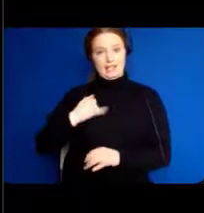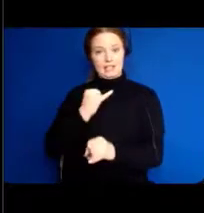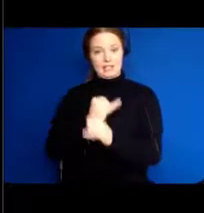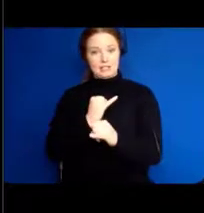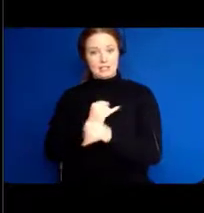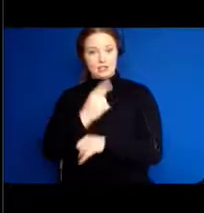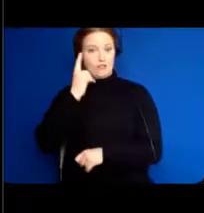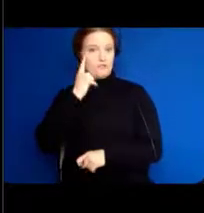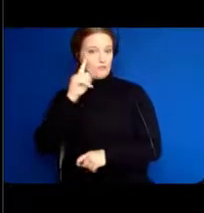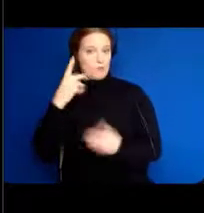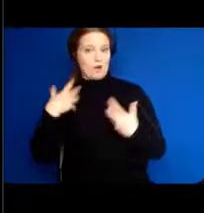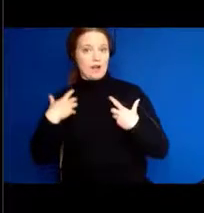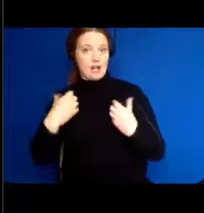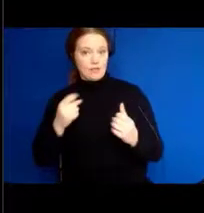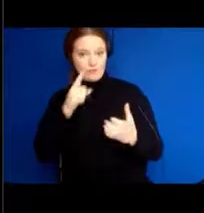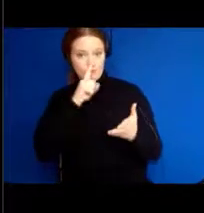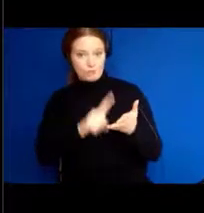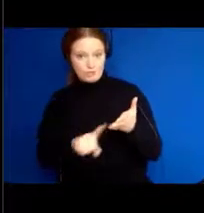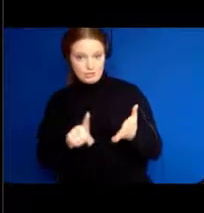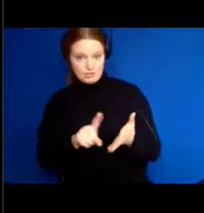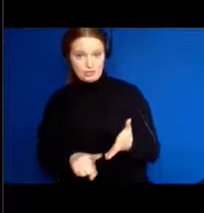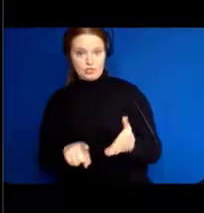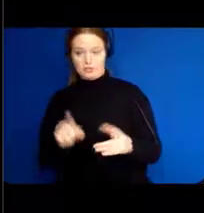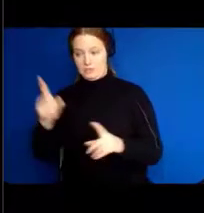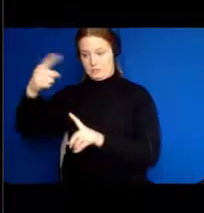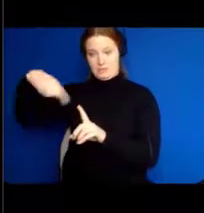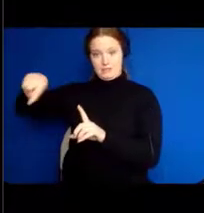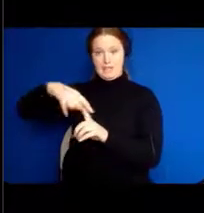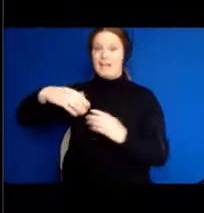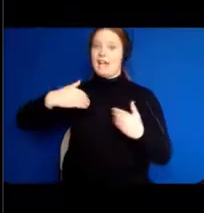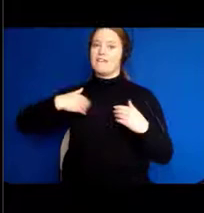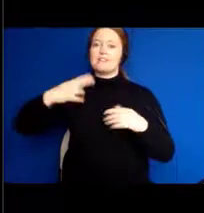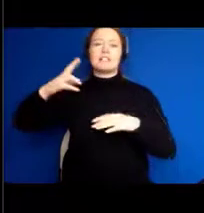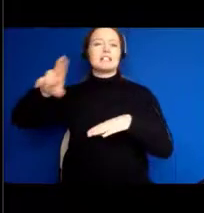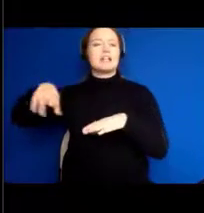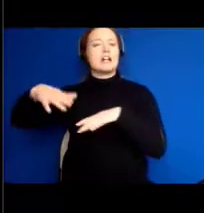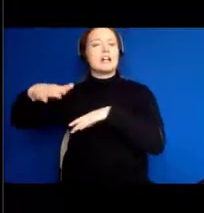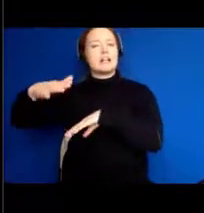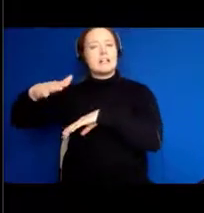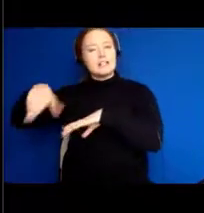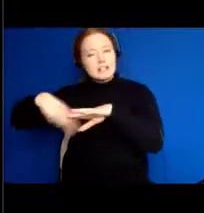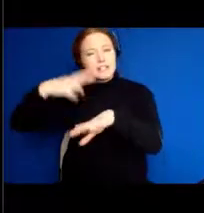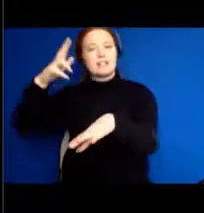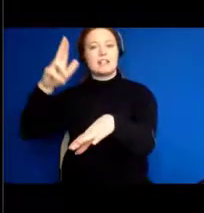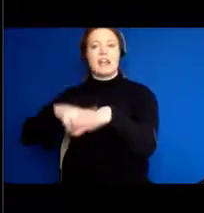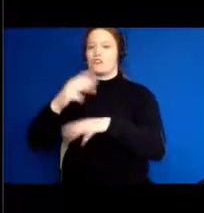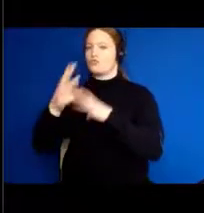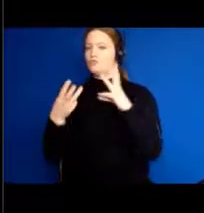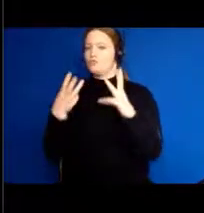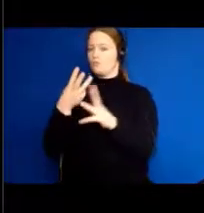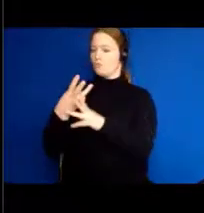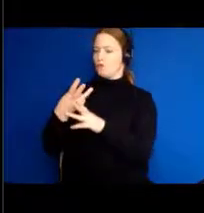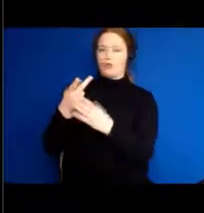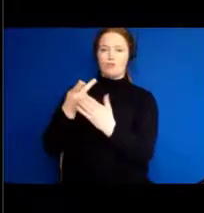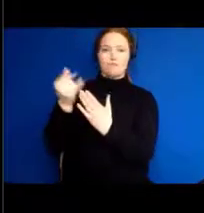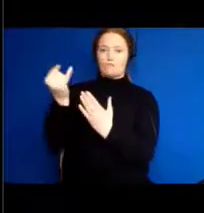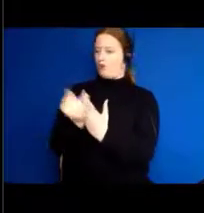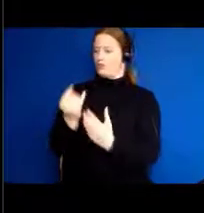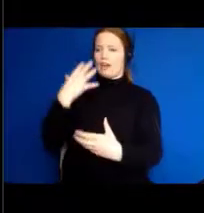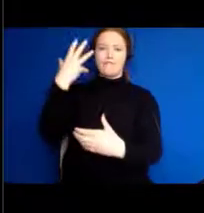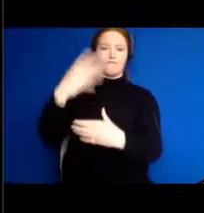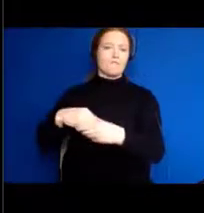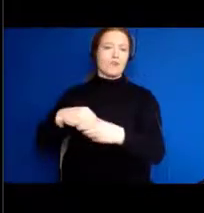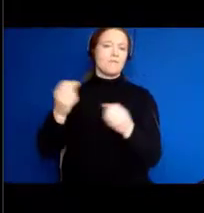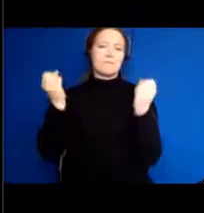has some fabulous national projects, which involve hundreds of researchers. And one of them is the